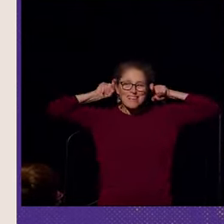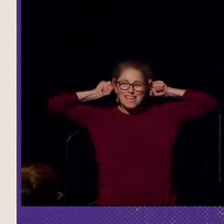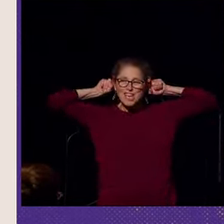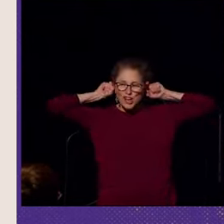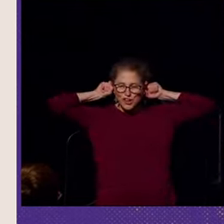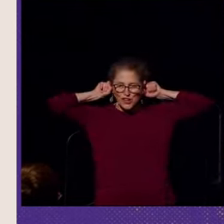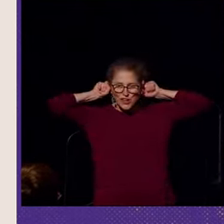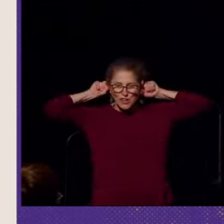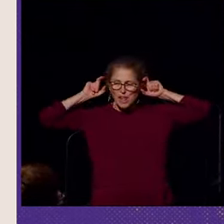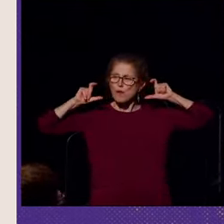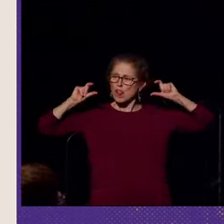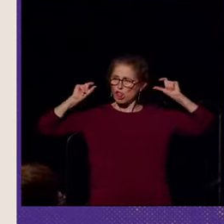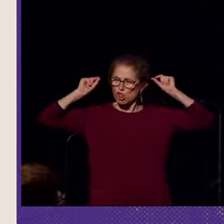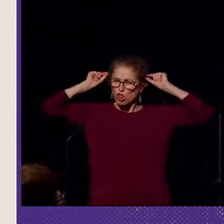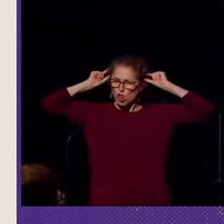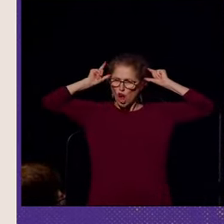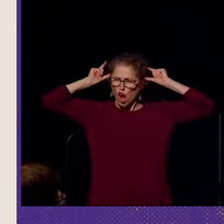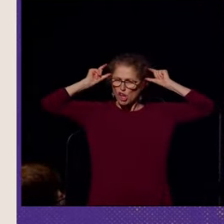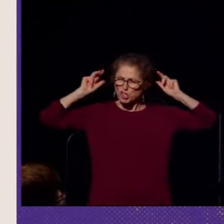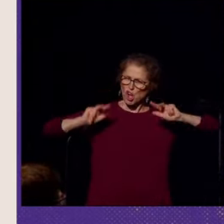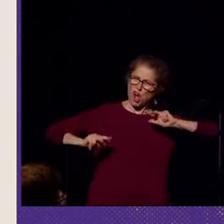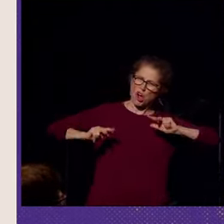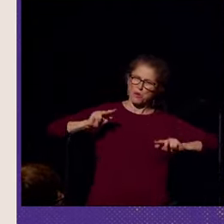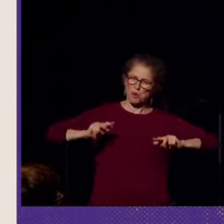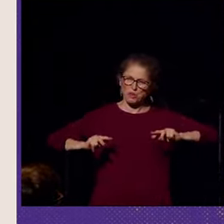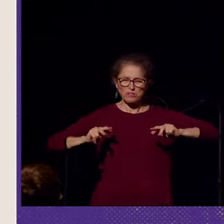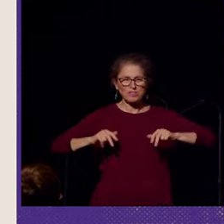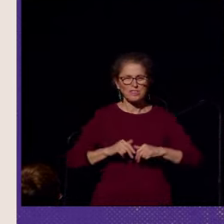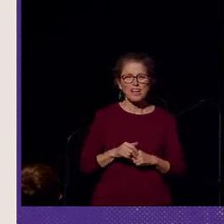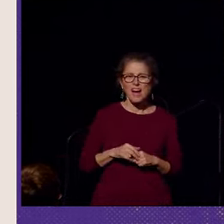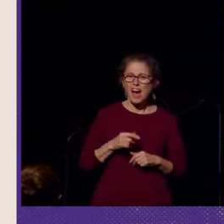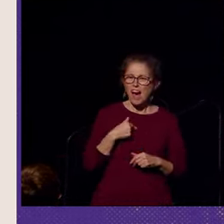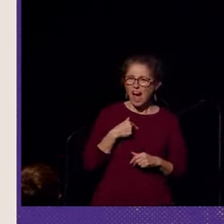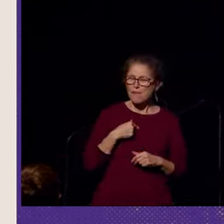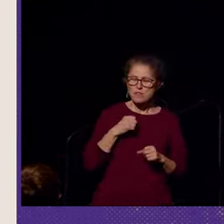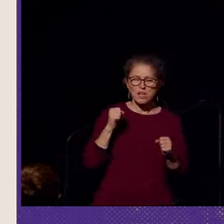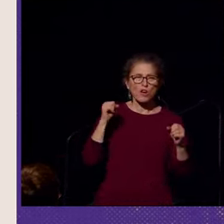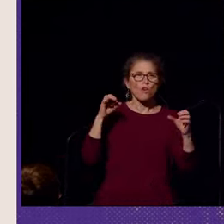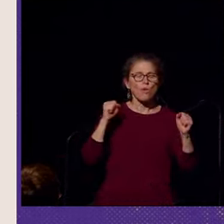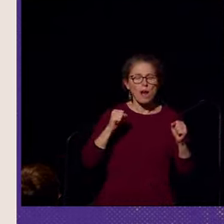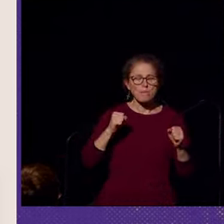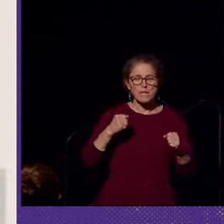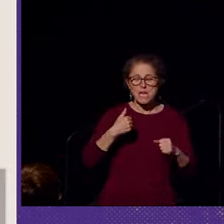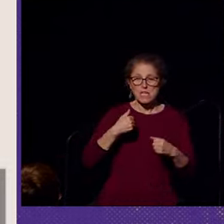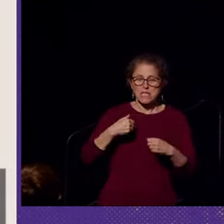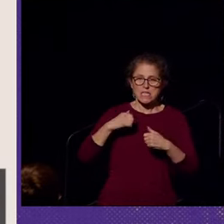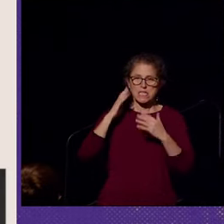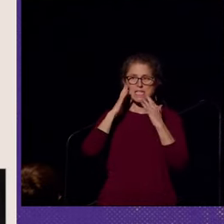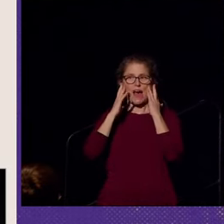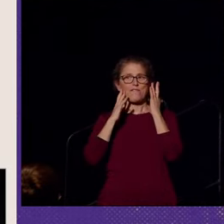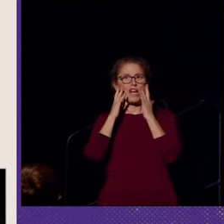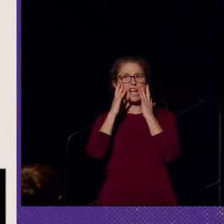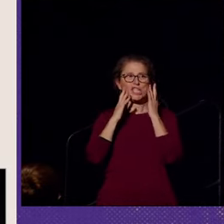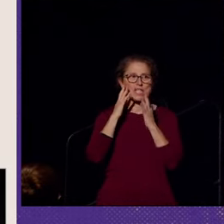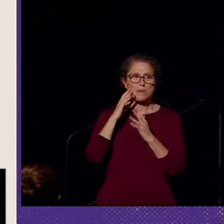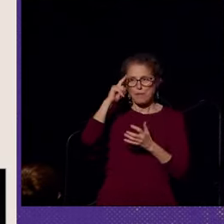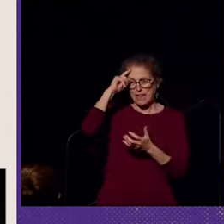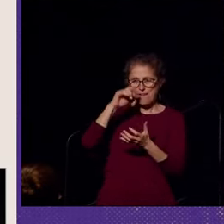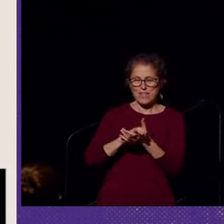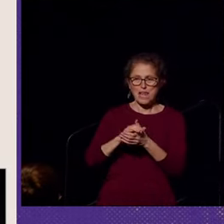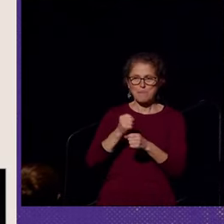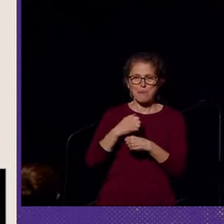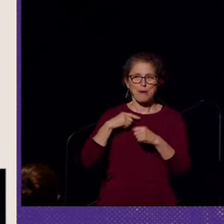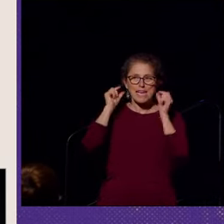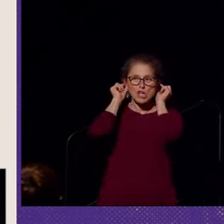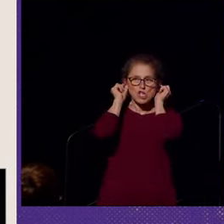They were large and awkward on my ears and I was incredibly self-conscious about them, believing that they made my